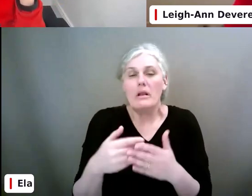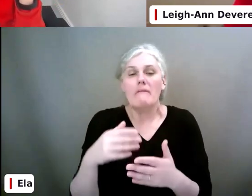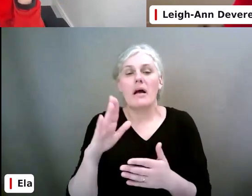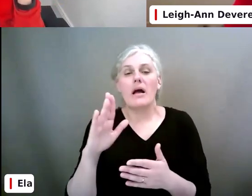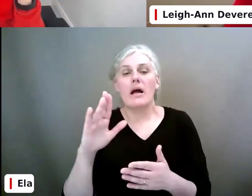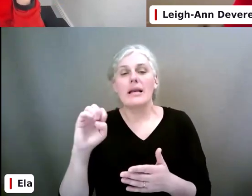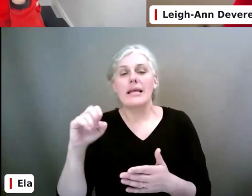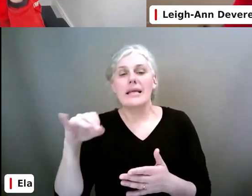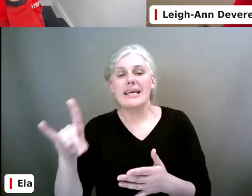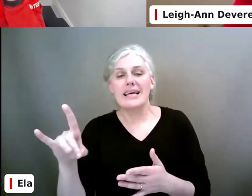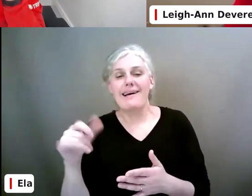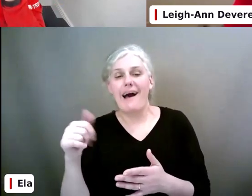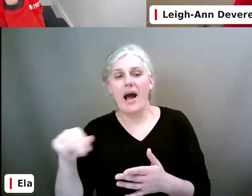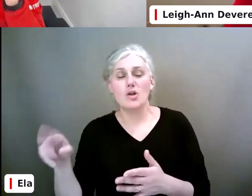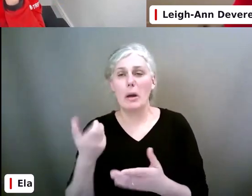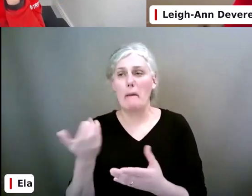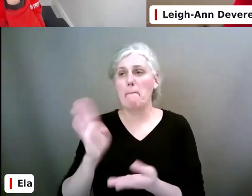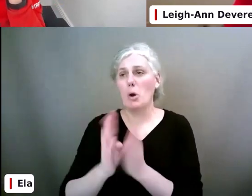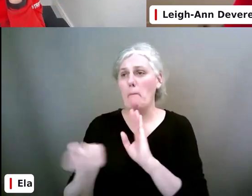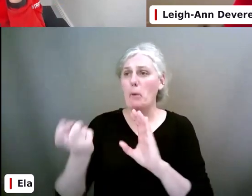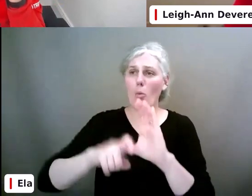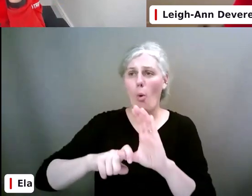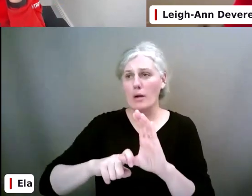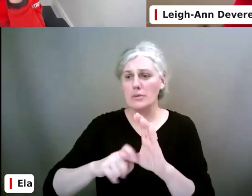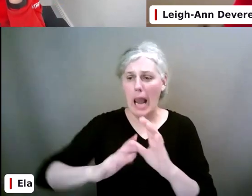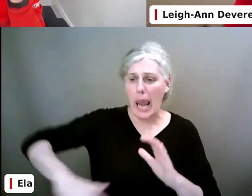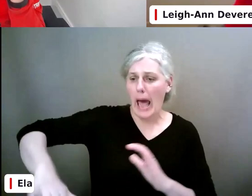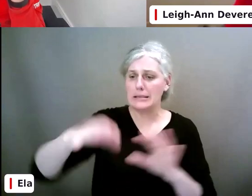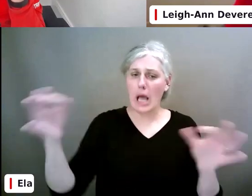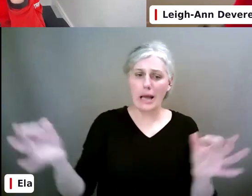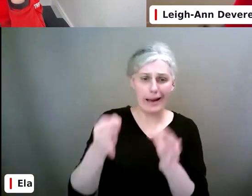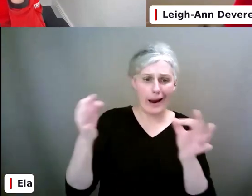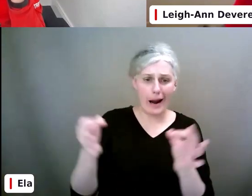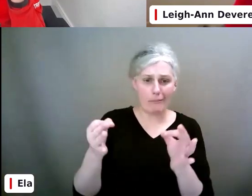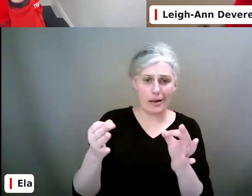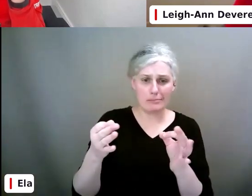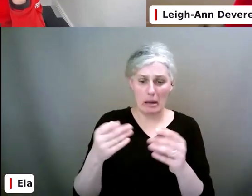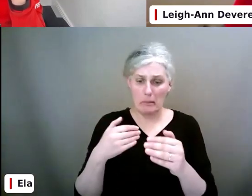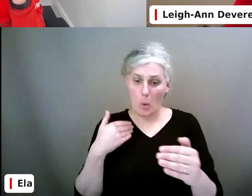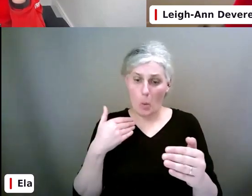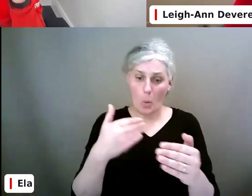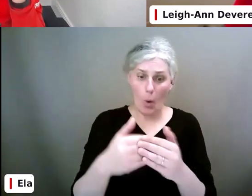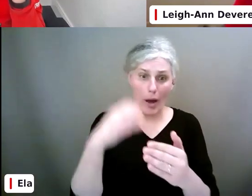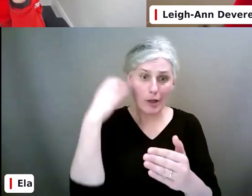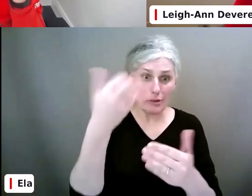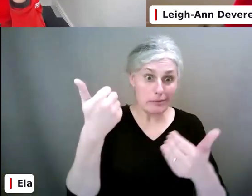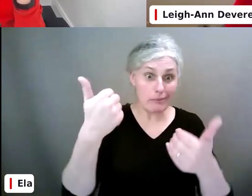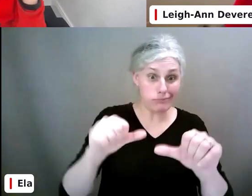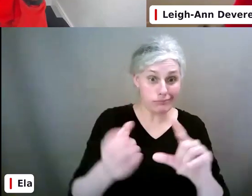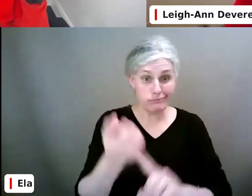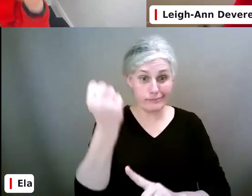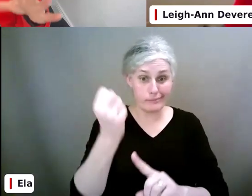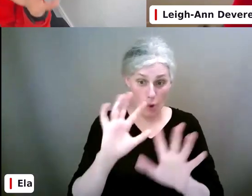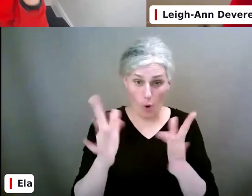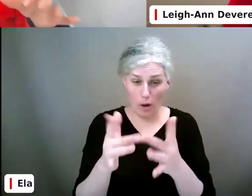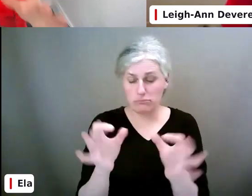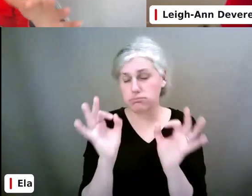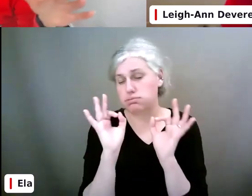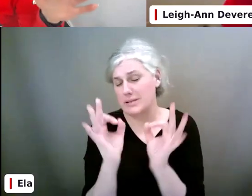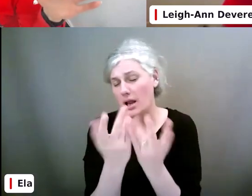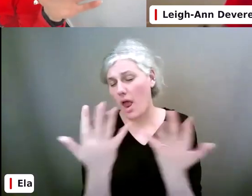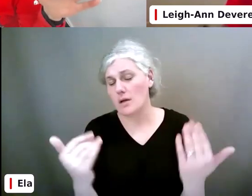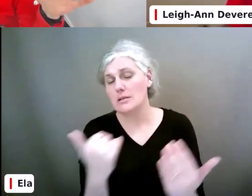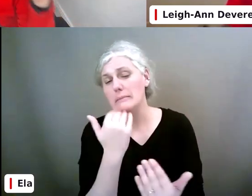you could qualify to be like a landscape gardener between now and Christmas online. You know, there are so many